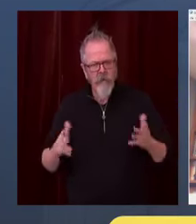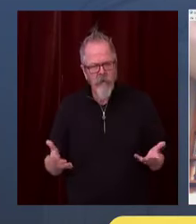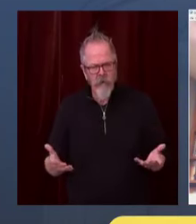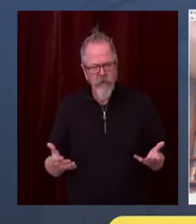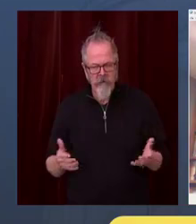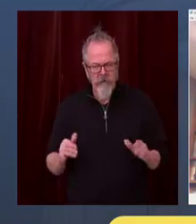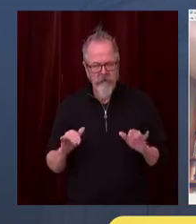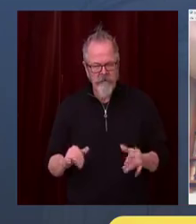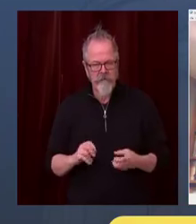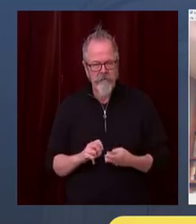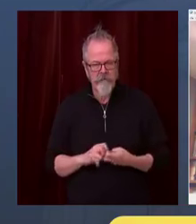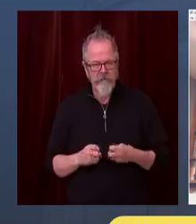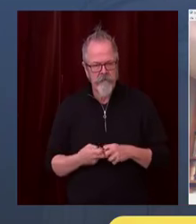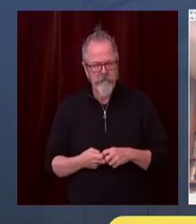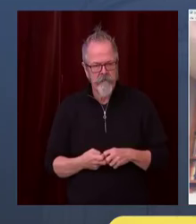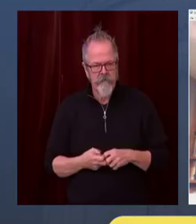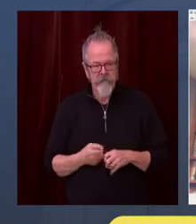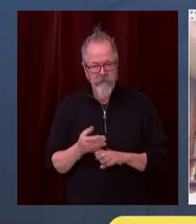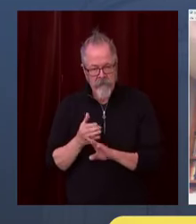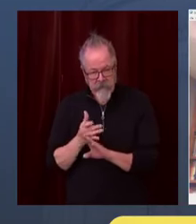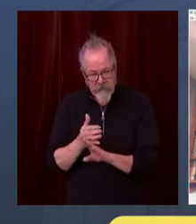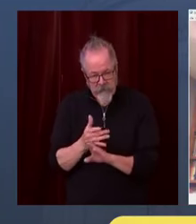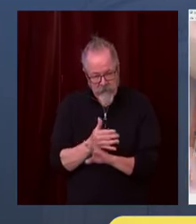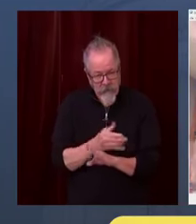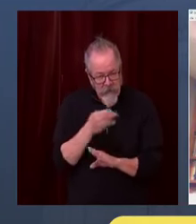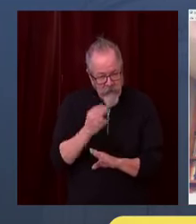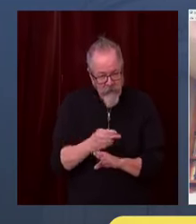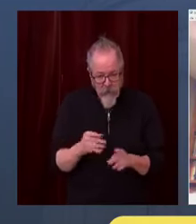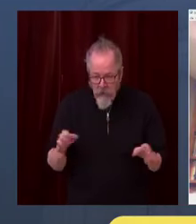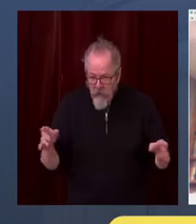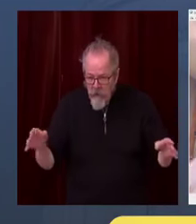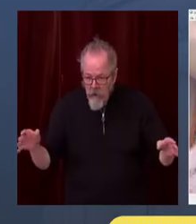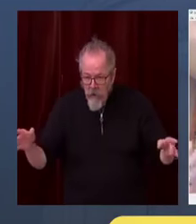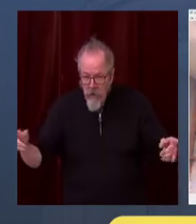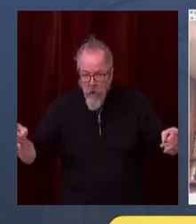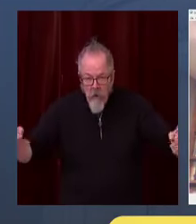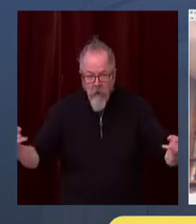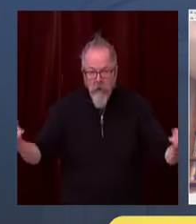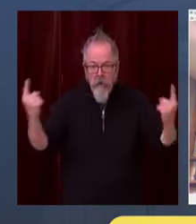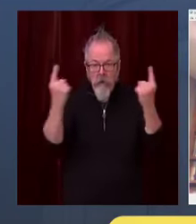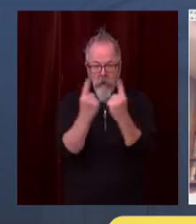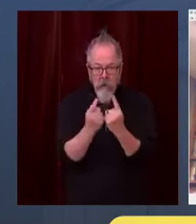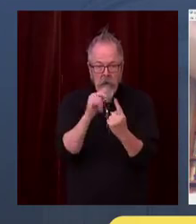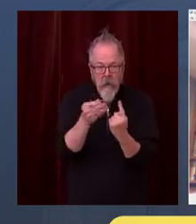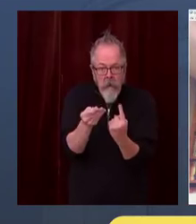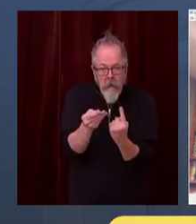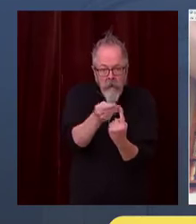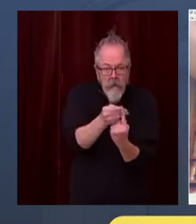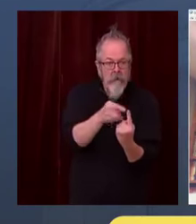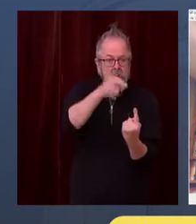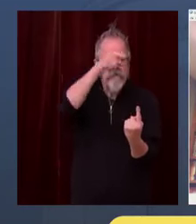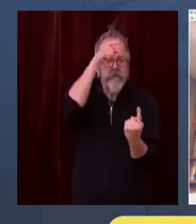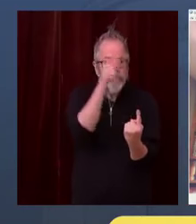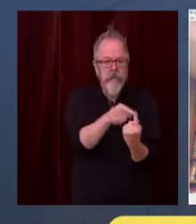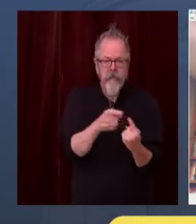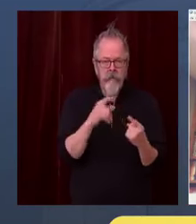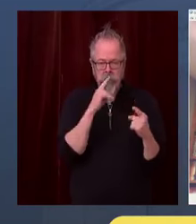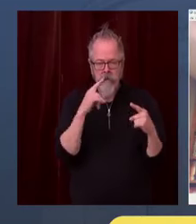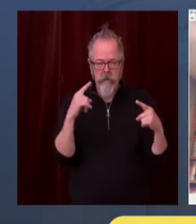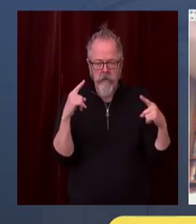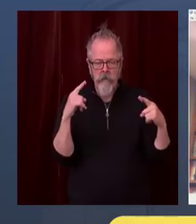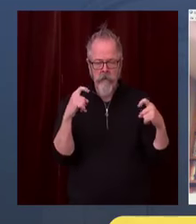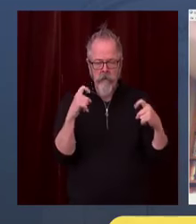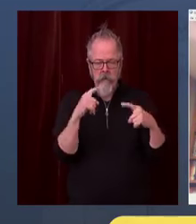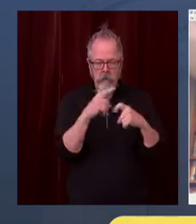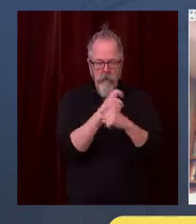get entered as this patient was in restaurant X that day and the system, you know, and to have the system make that connection. We do not